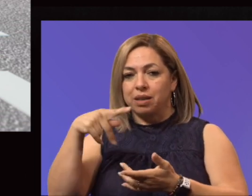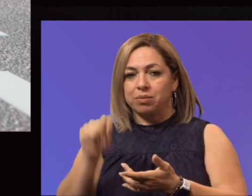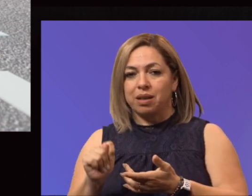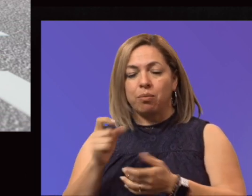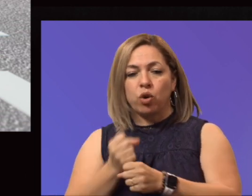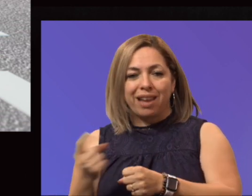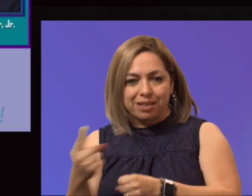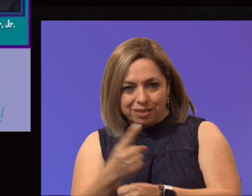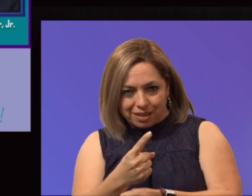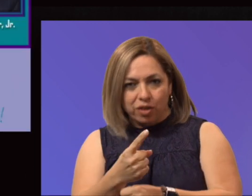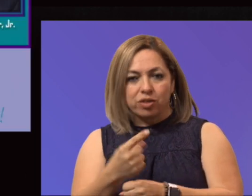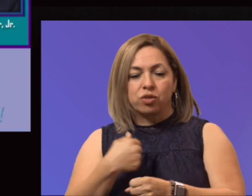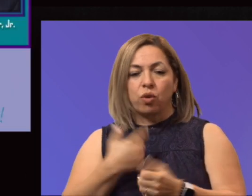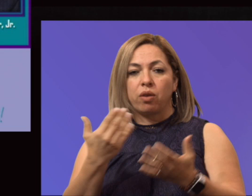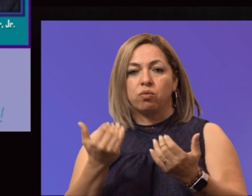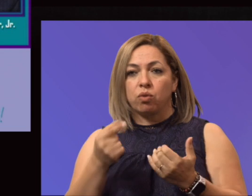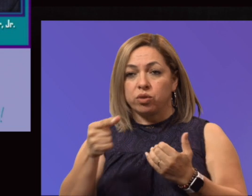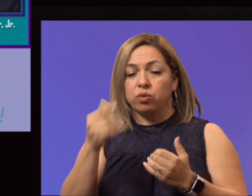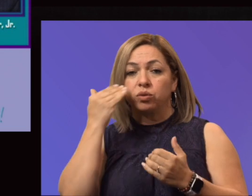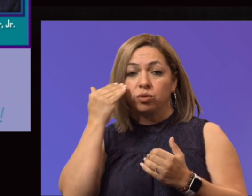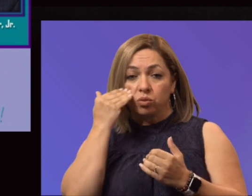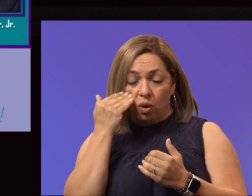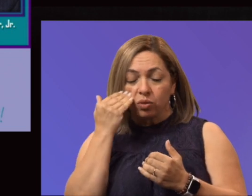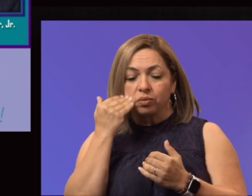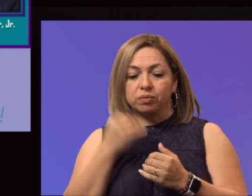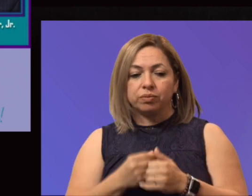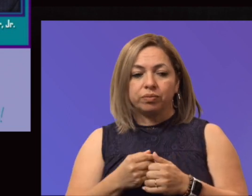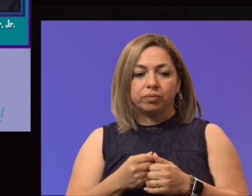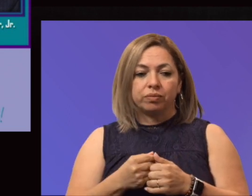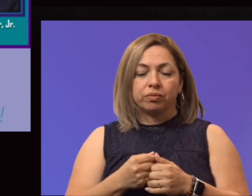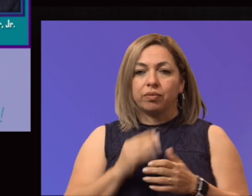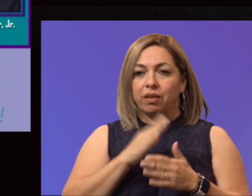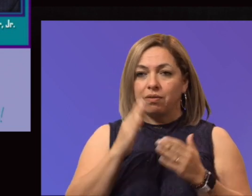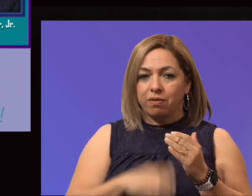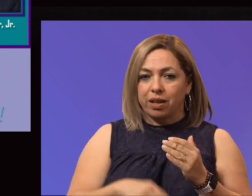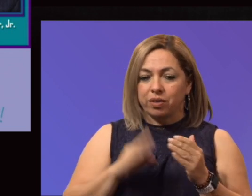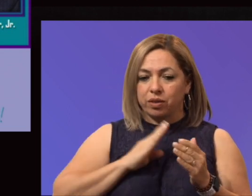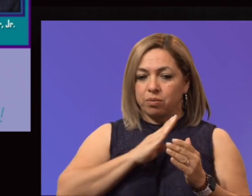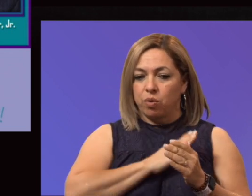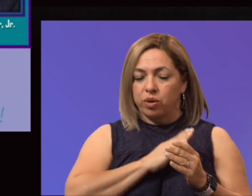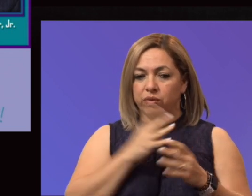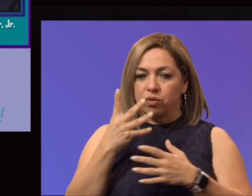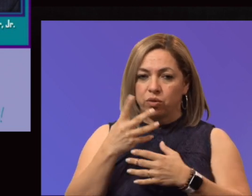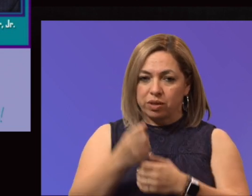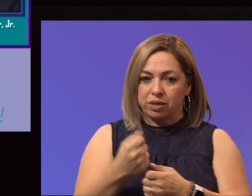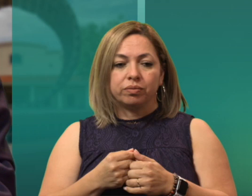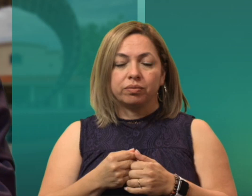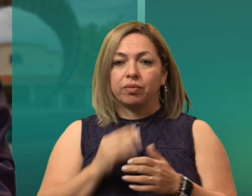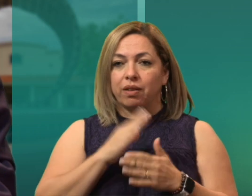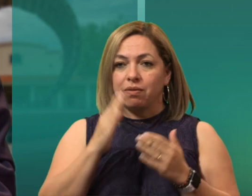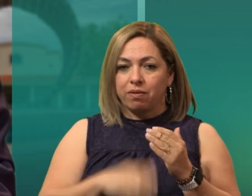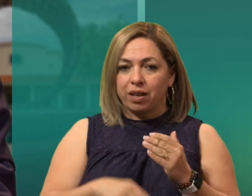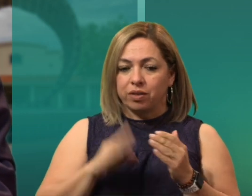everyone is aware of that. And finally, on behalf of the Board of Trustees, I want to personally thank each and every one of